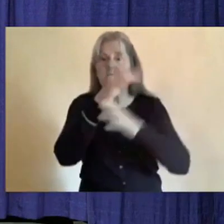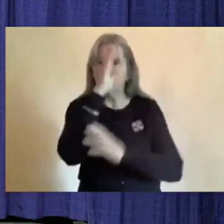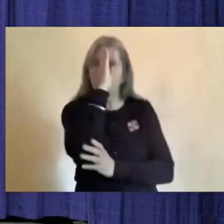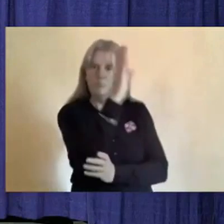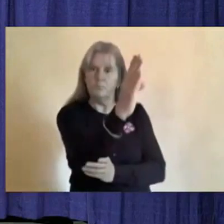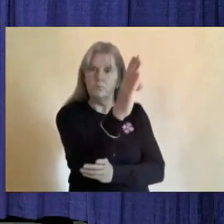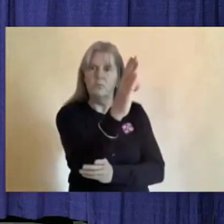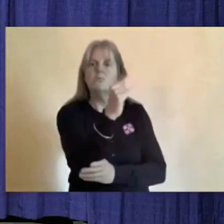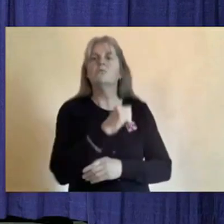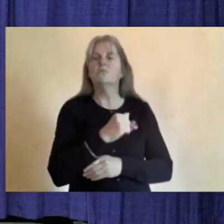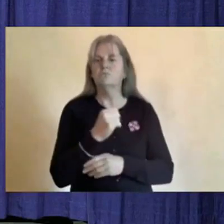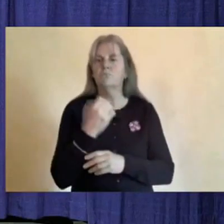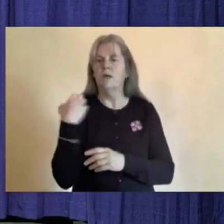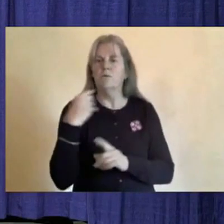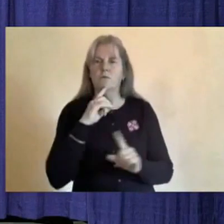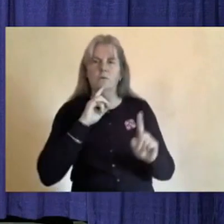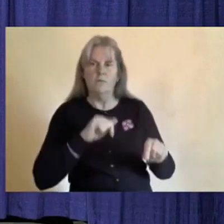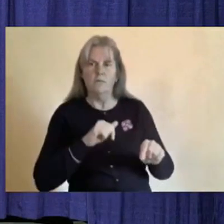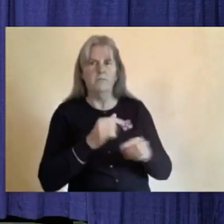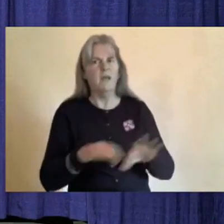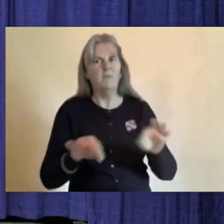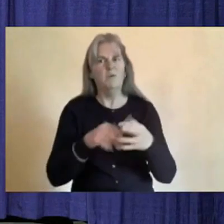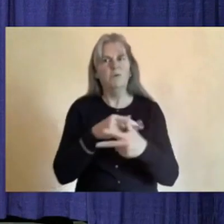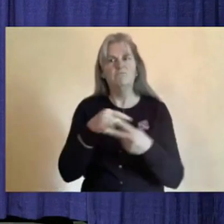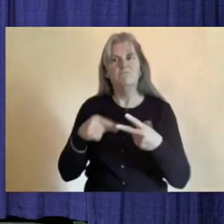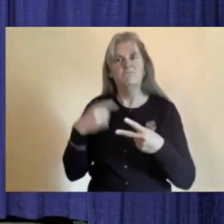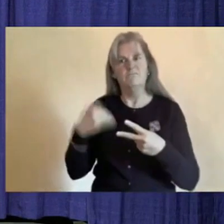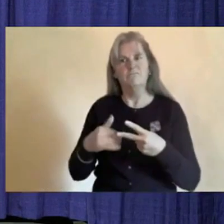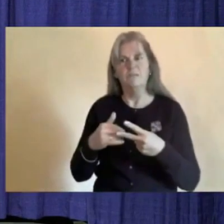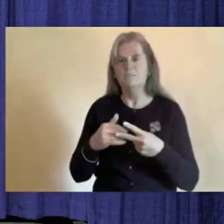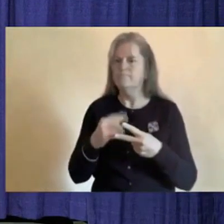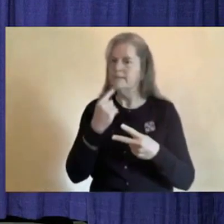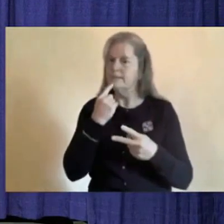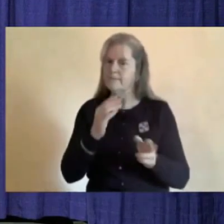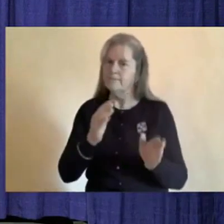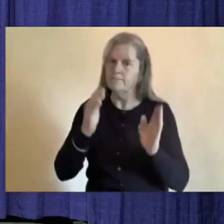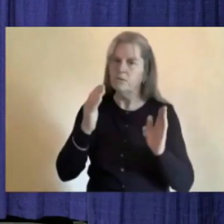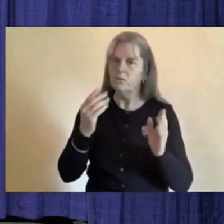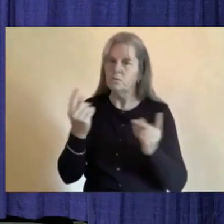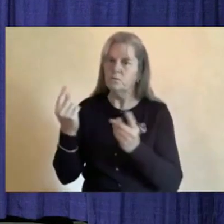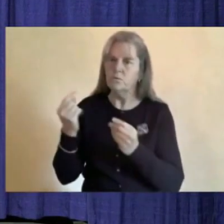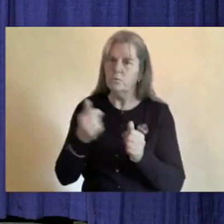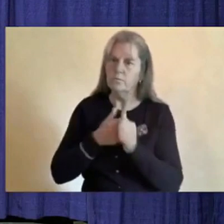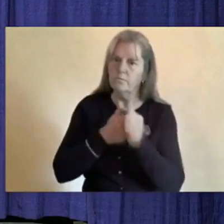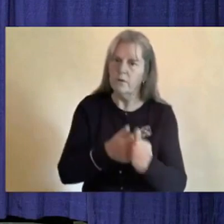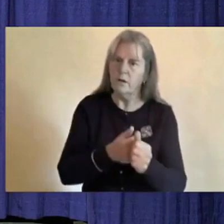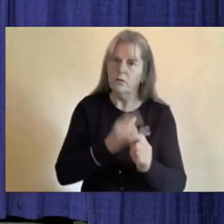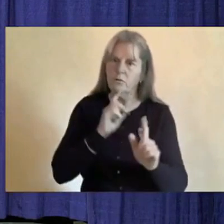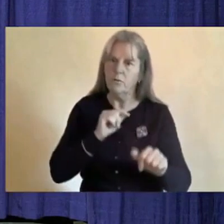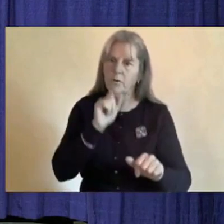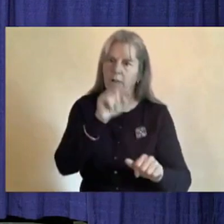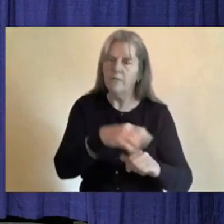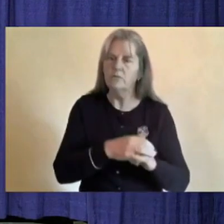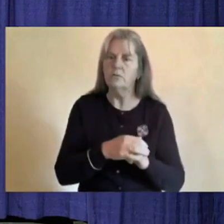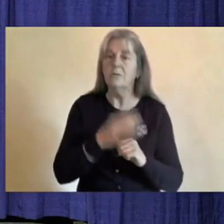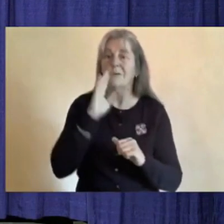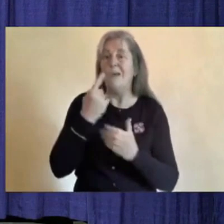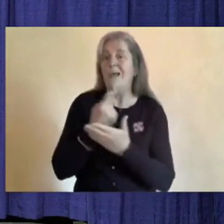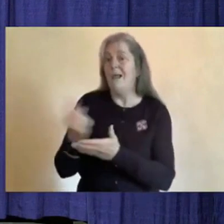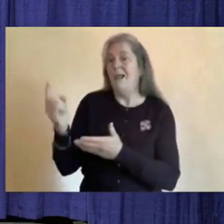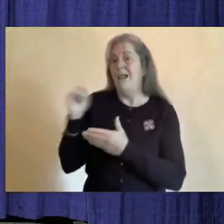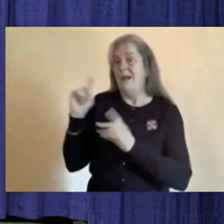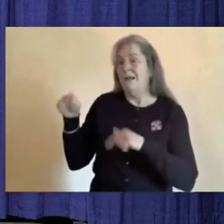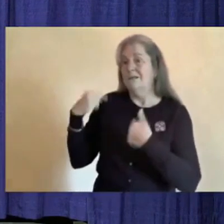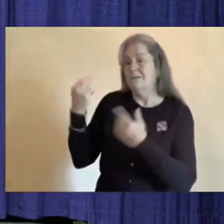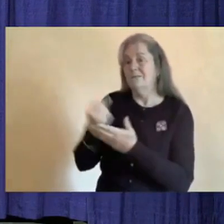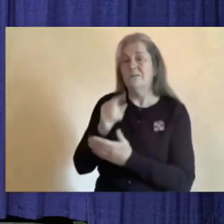These are important measures, and we take them very seriously. In the past week, we have had six new